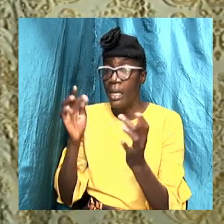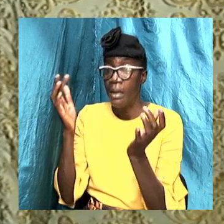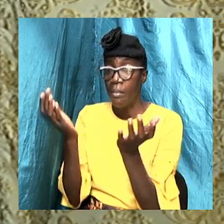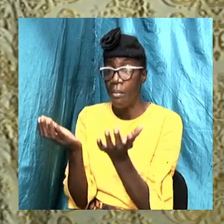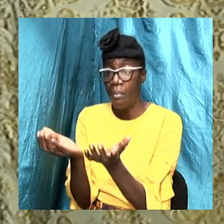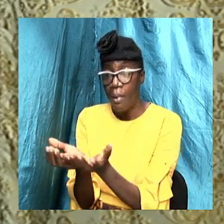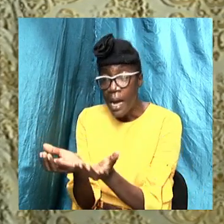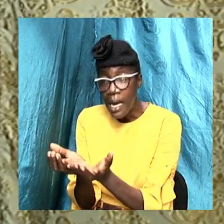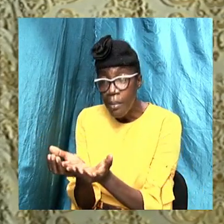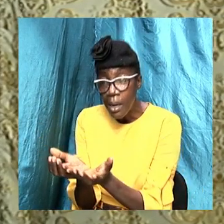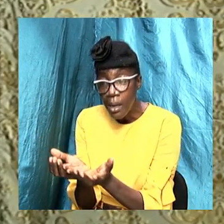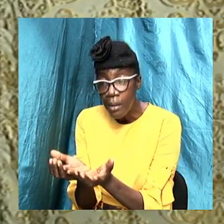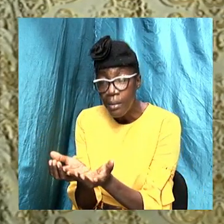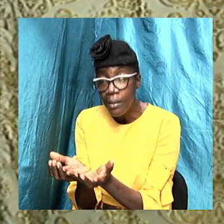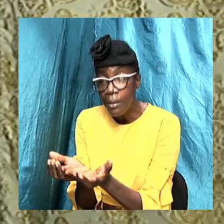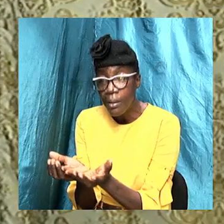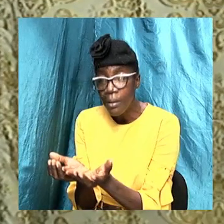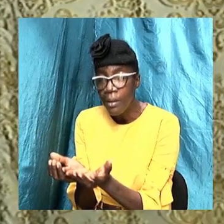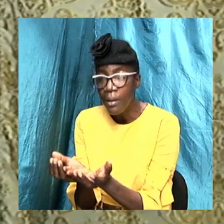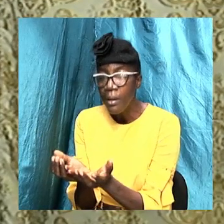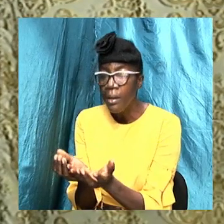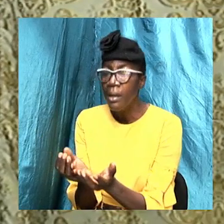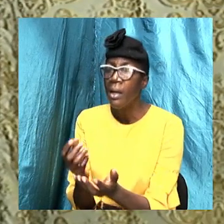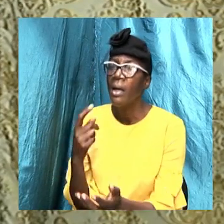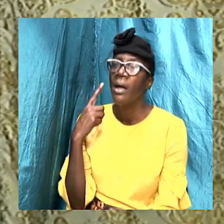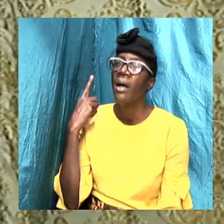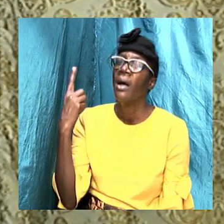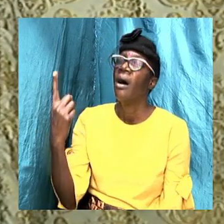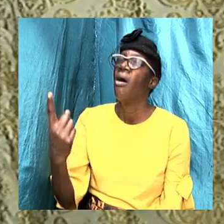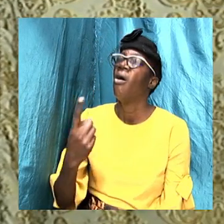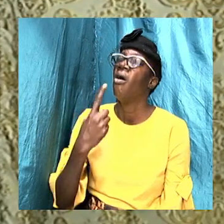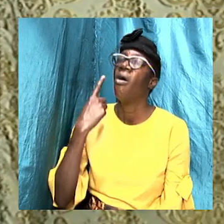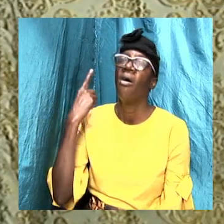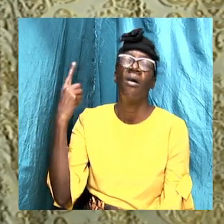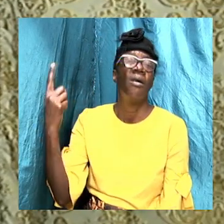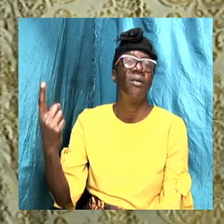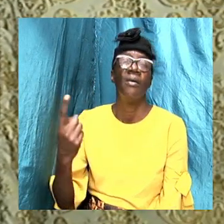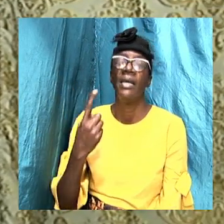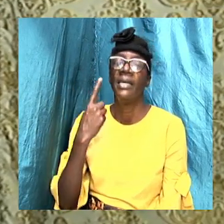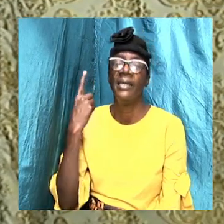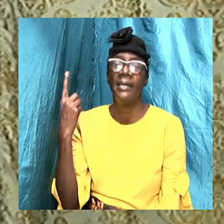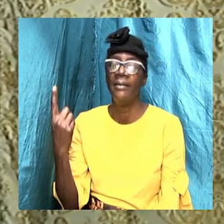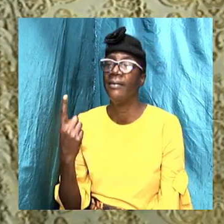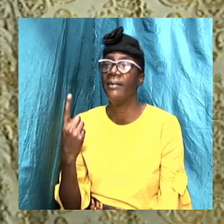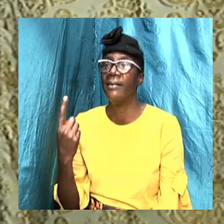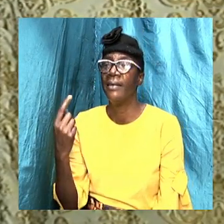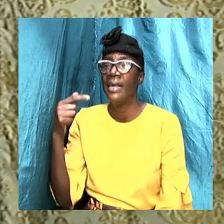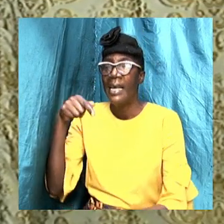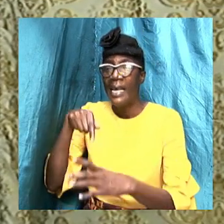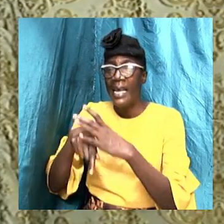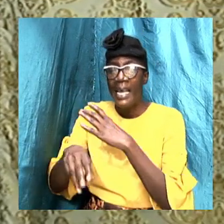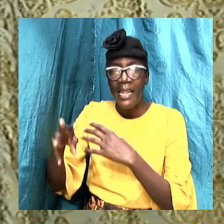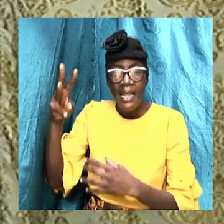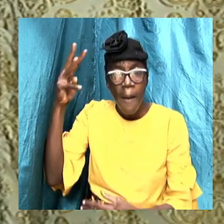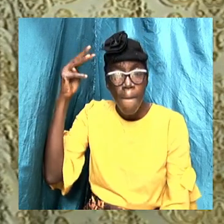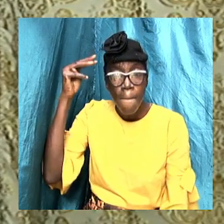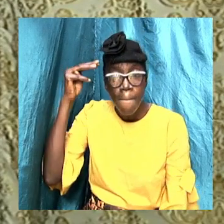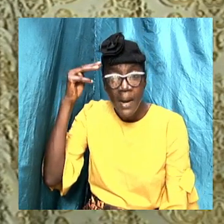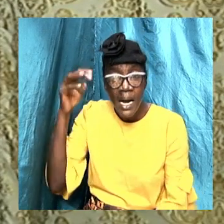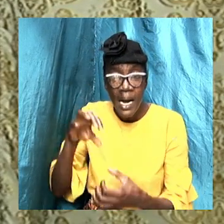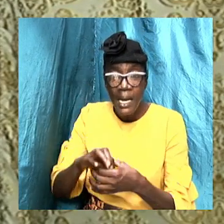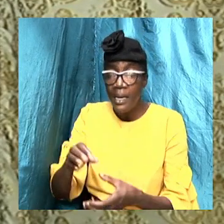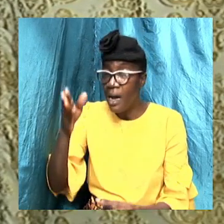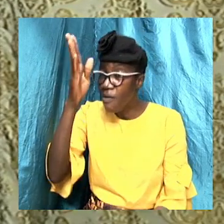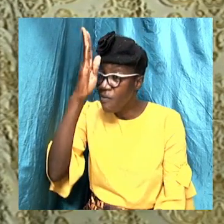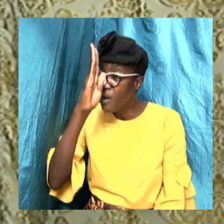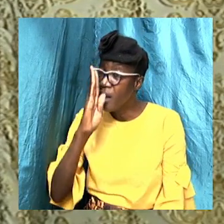that it has always been in the mind of God. It